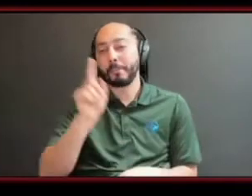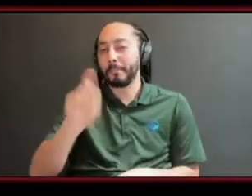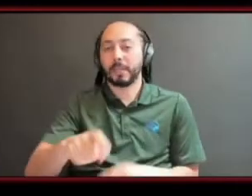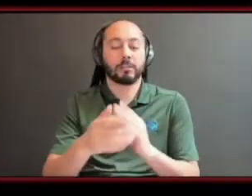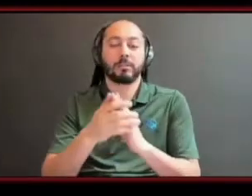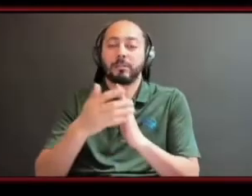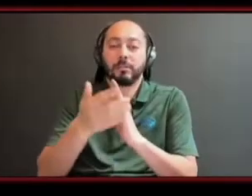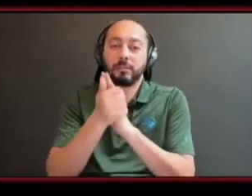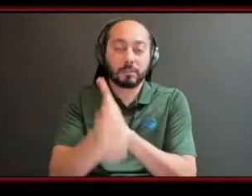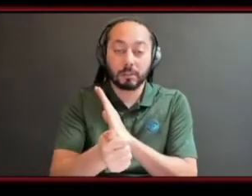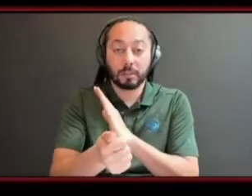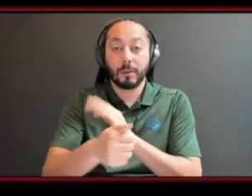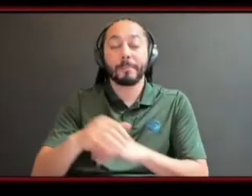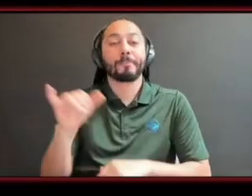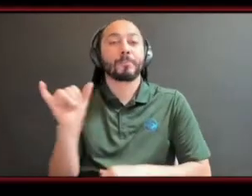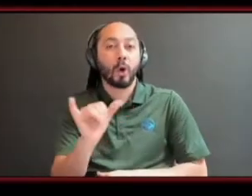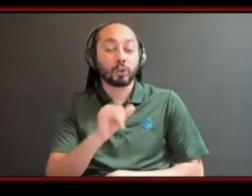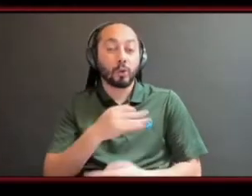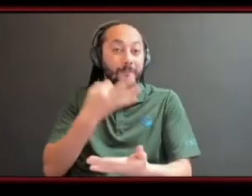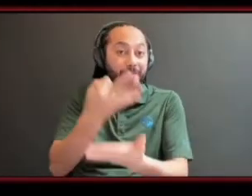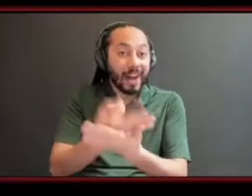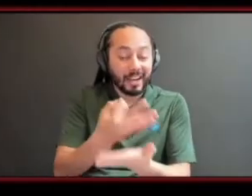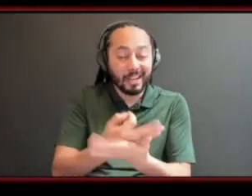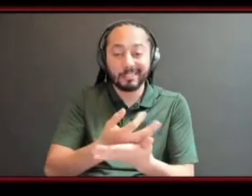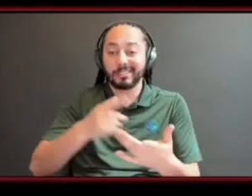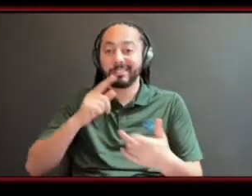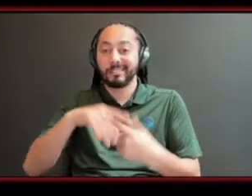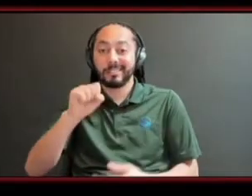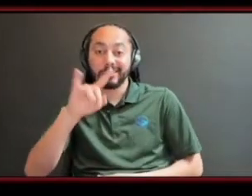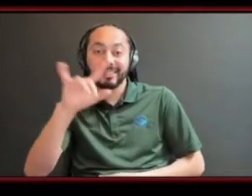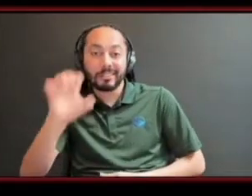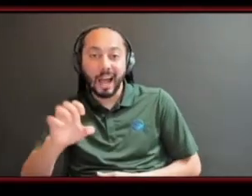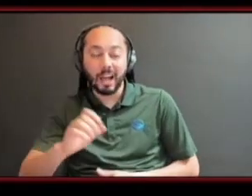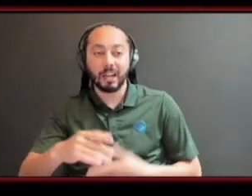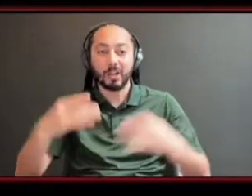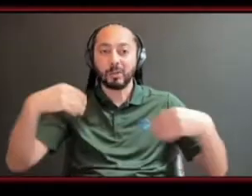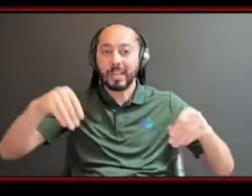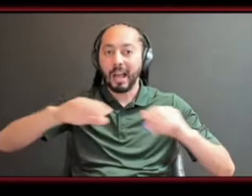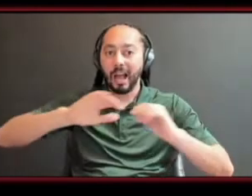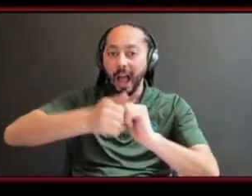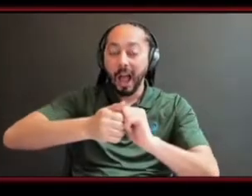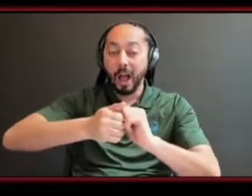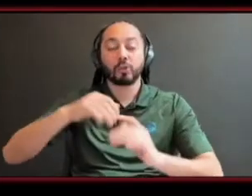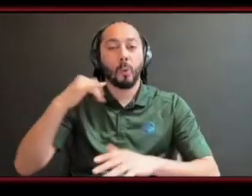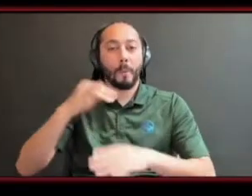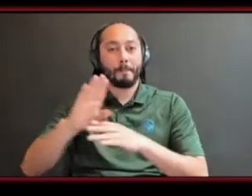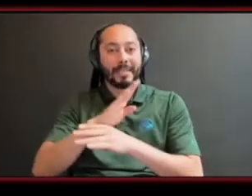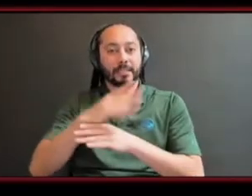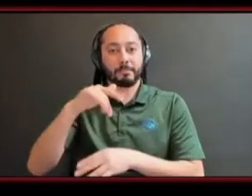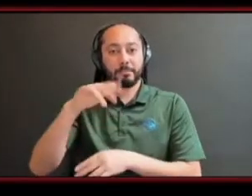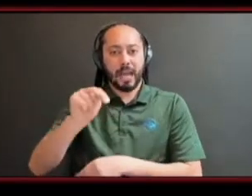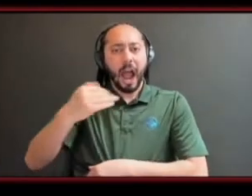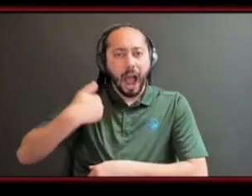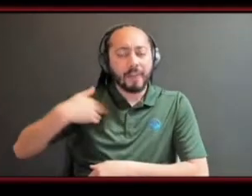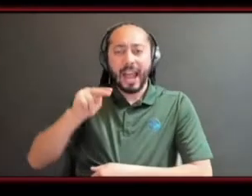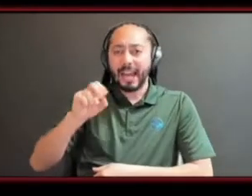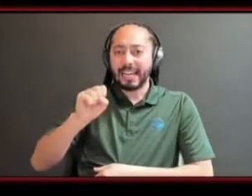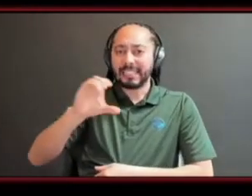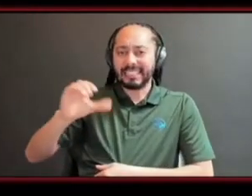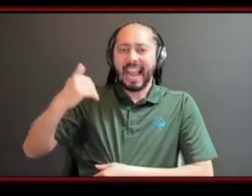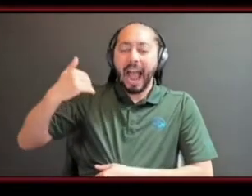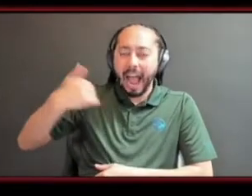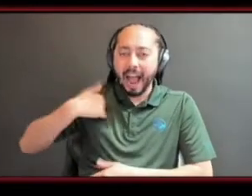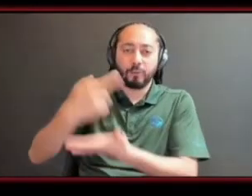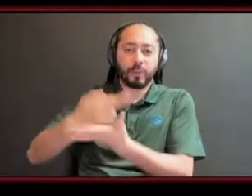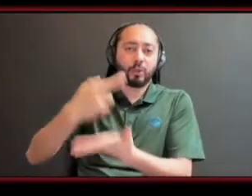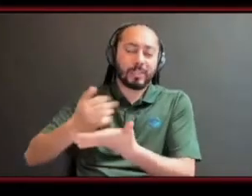side how it's going to sell the market so having a good business plan really help and ncc can really help students do that so even if you're in